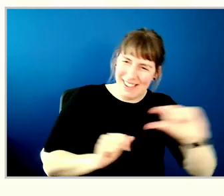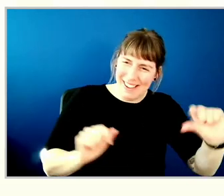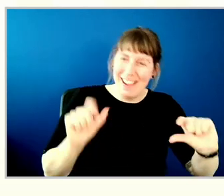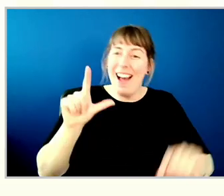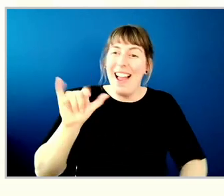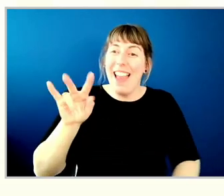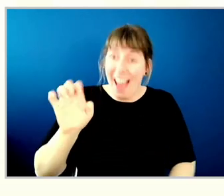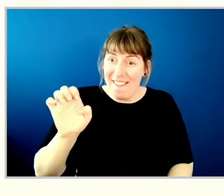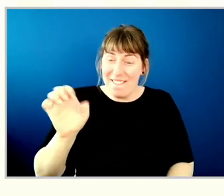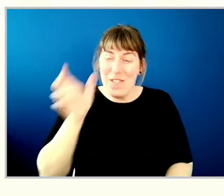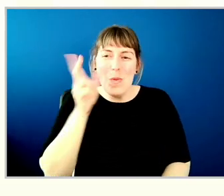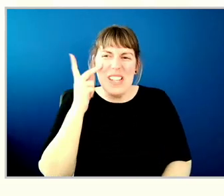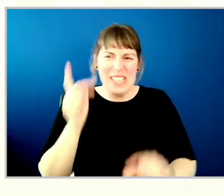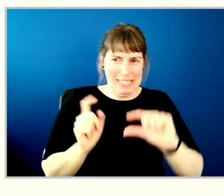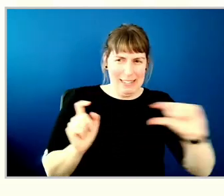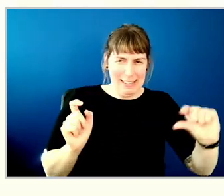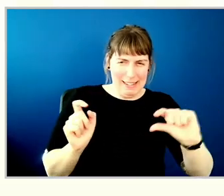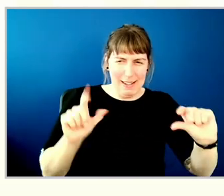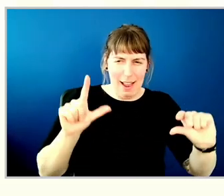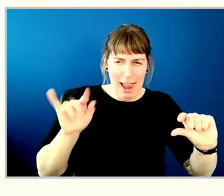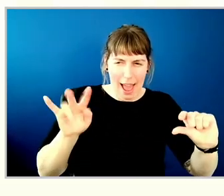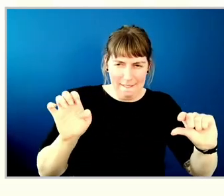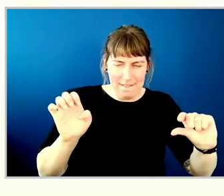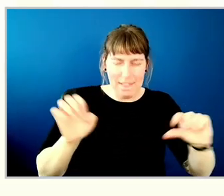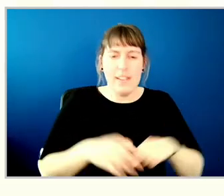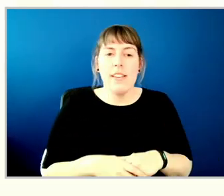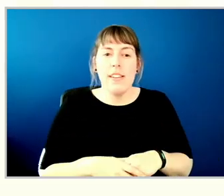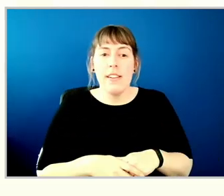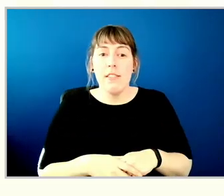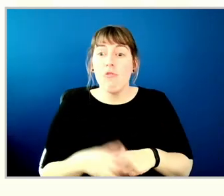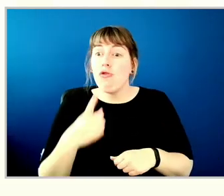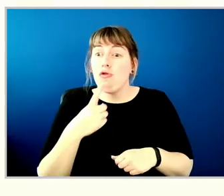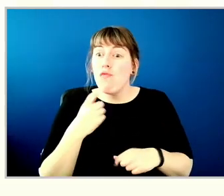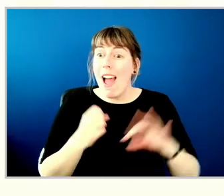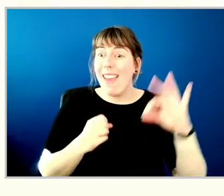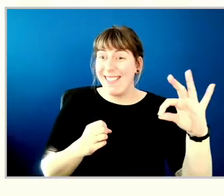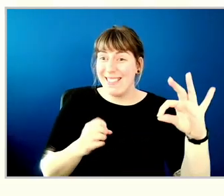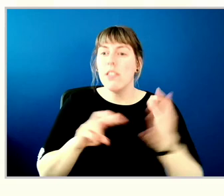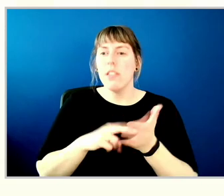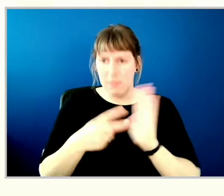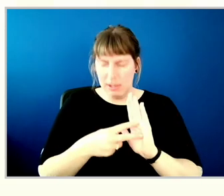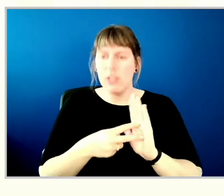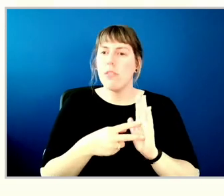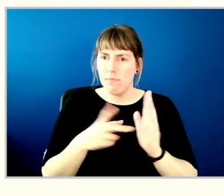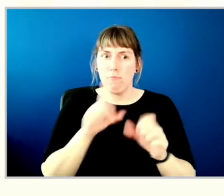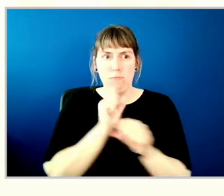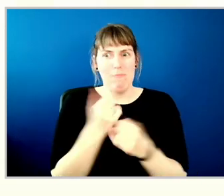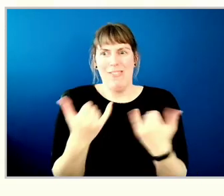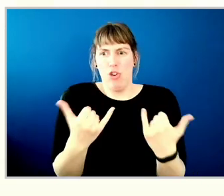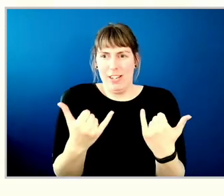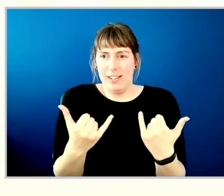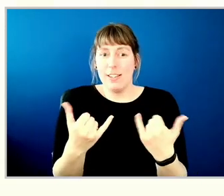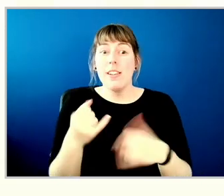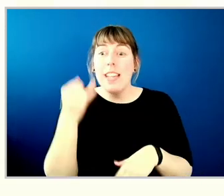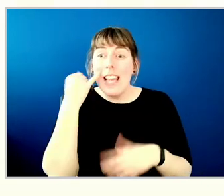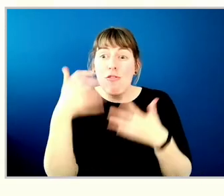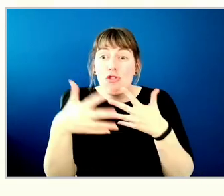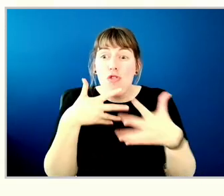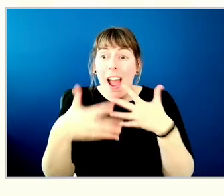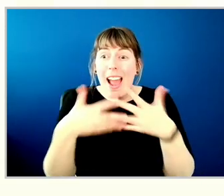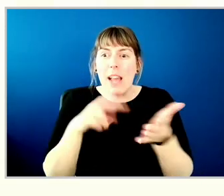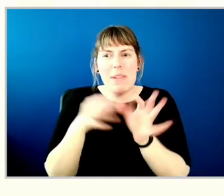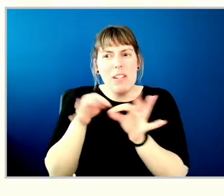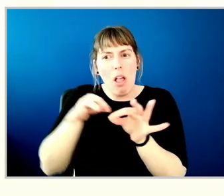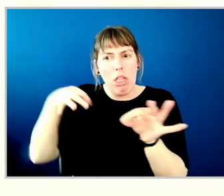player window, and see that it has a red circle next to it. If the circle's gray, you are watching a delayed